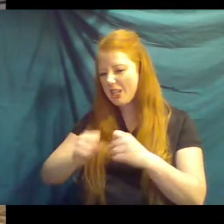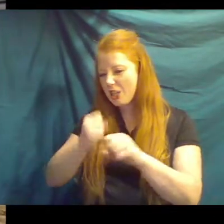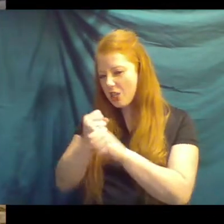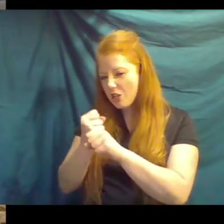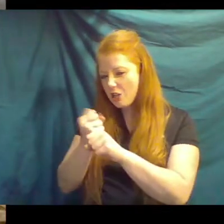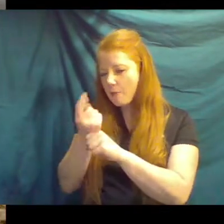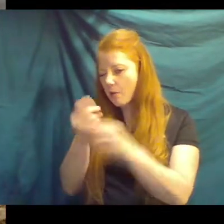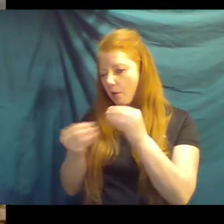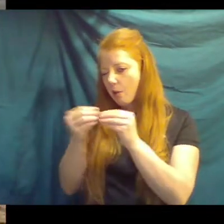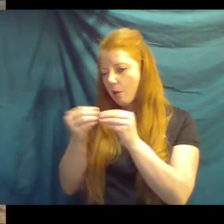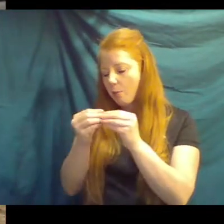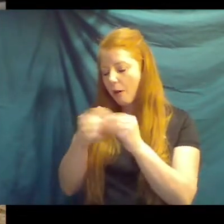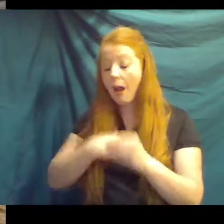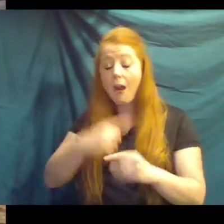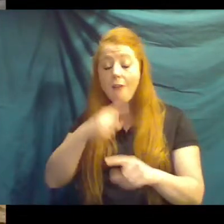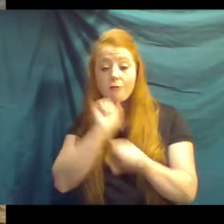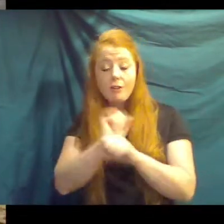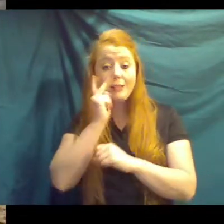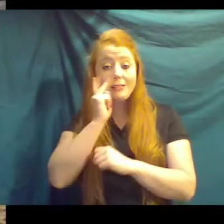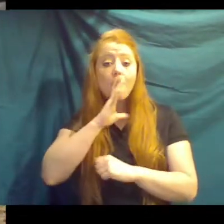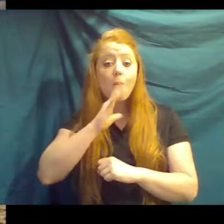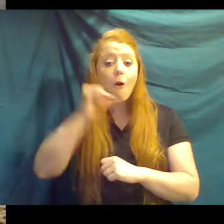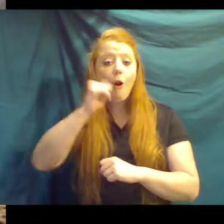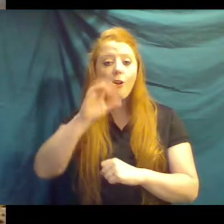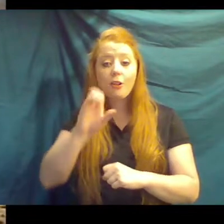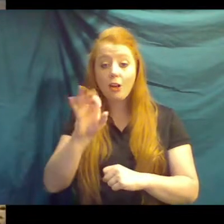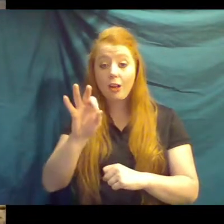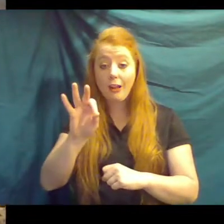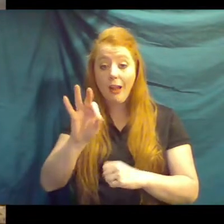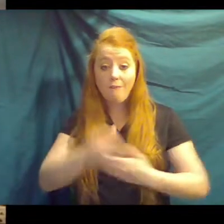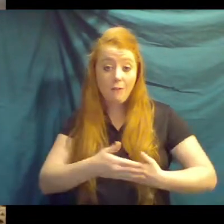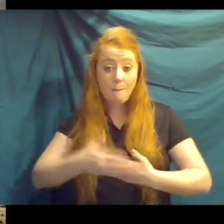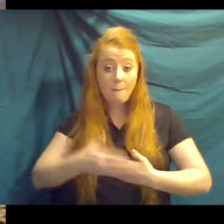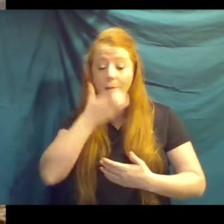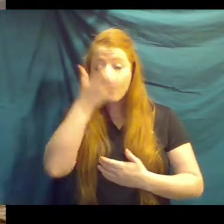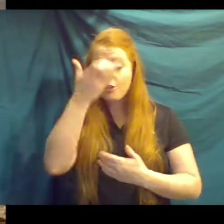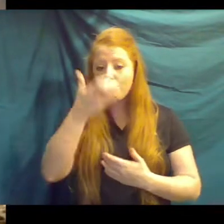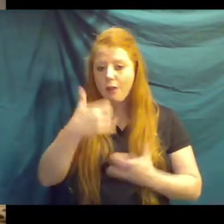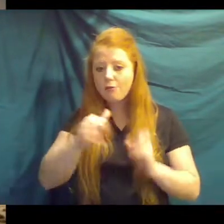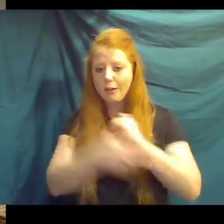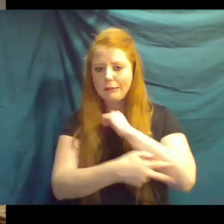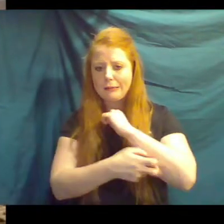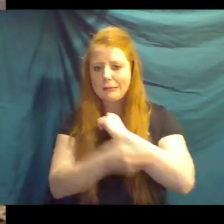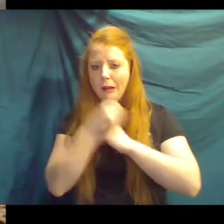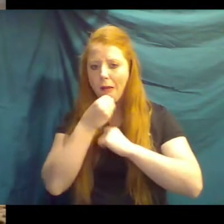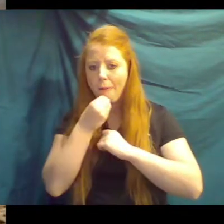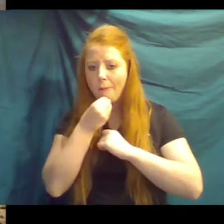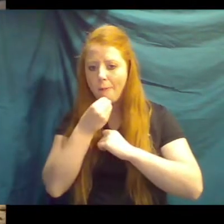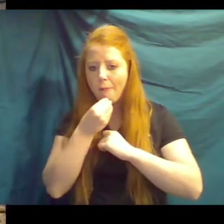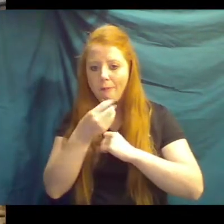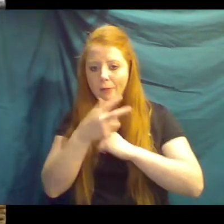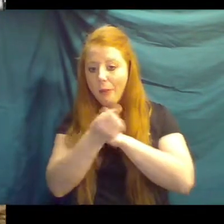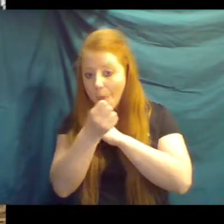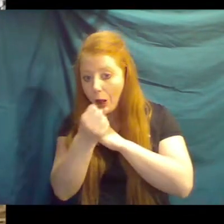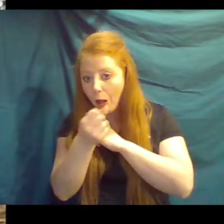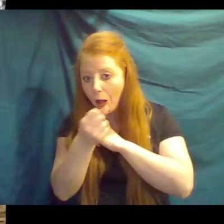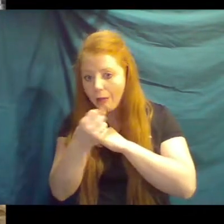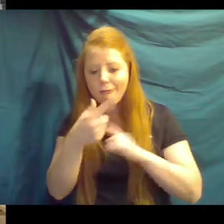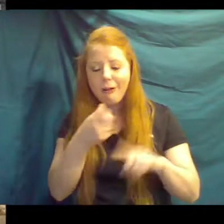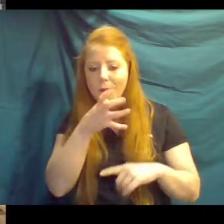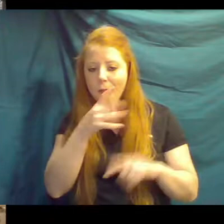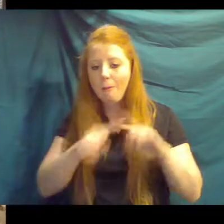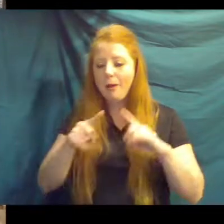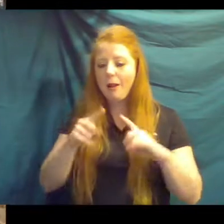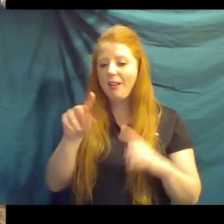them. I've actually seen other older calves steal milk from moms when they shouldn't be nursing anymore. But Theo is eating